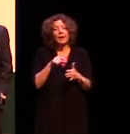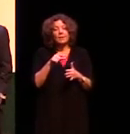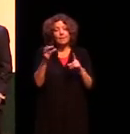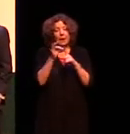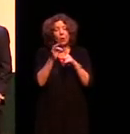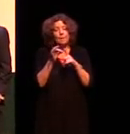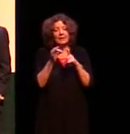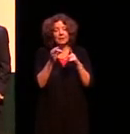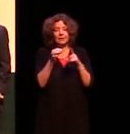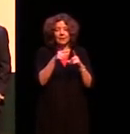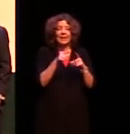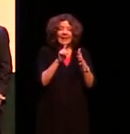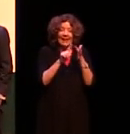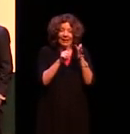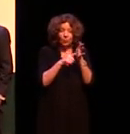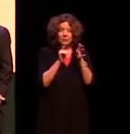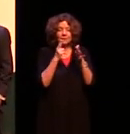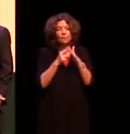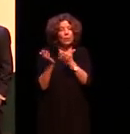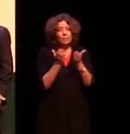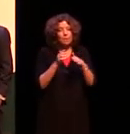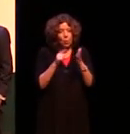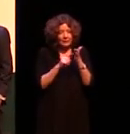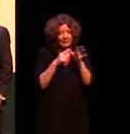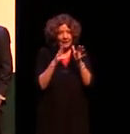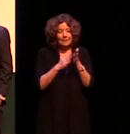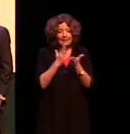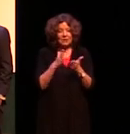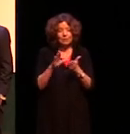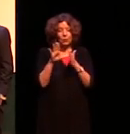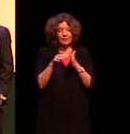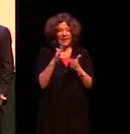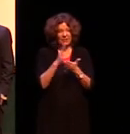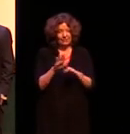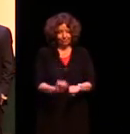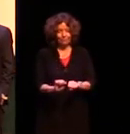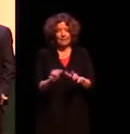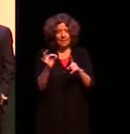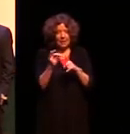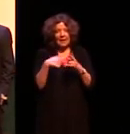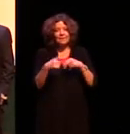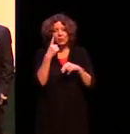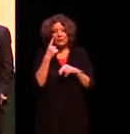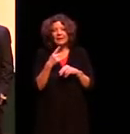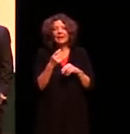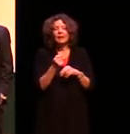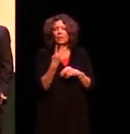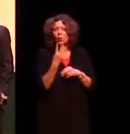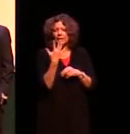lie and when you see gal in the dark uh uh tribal areas 35